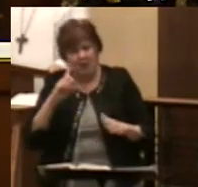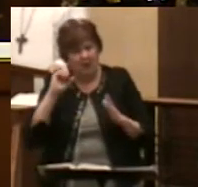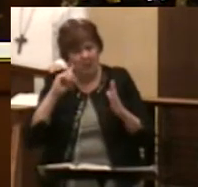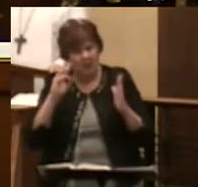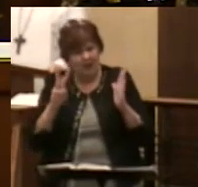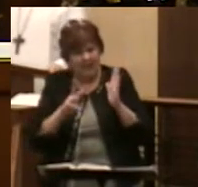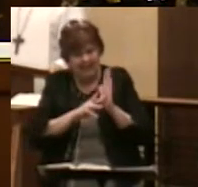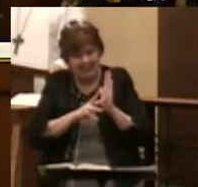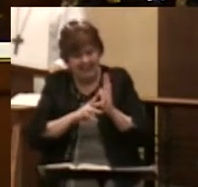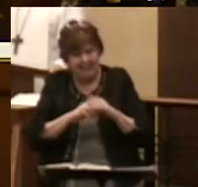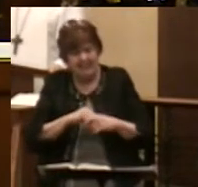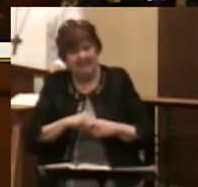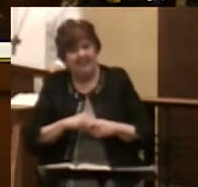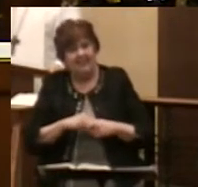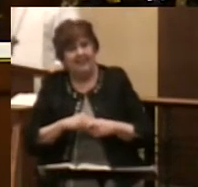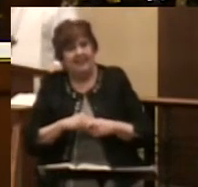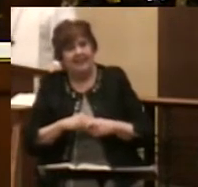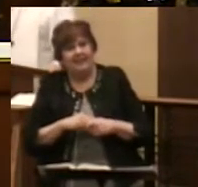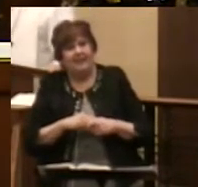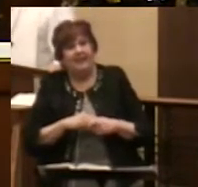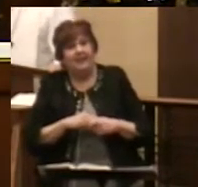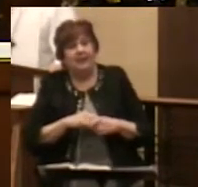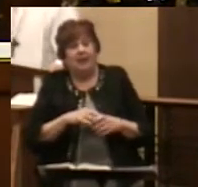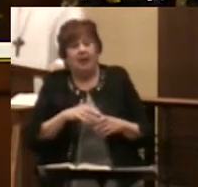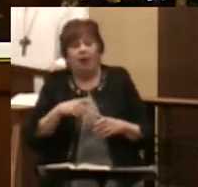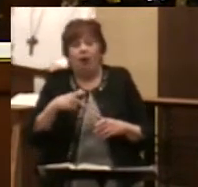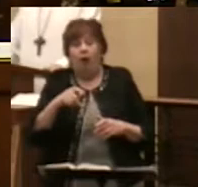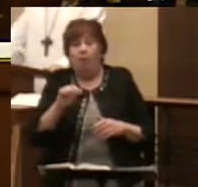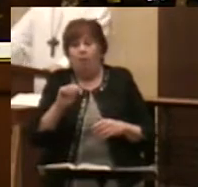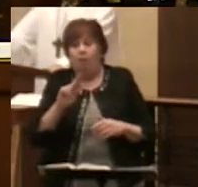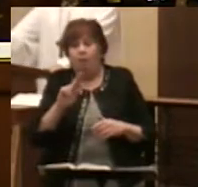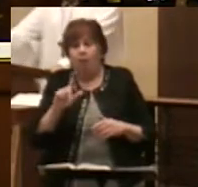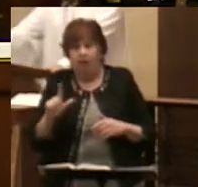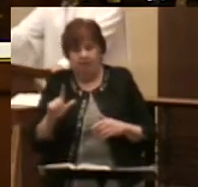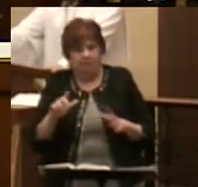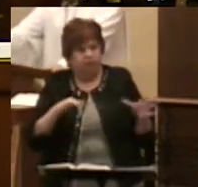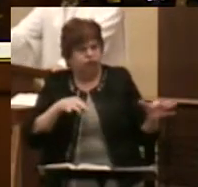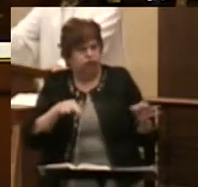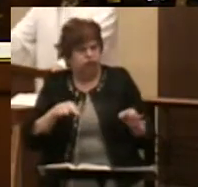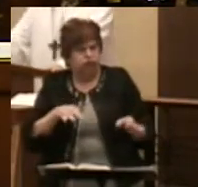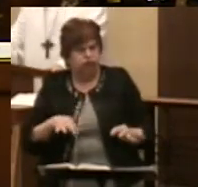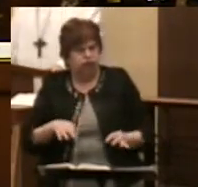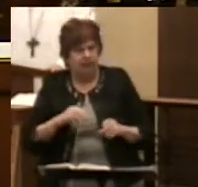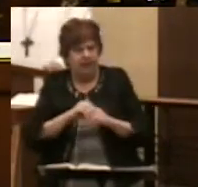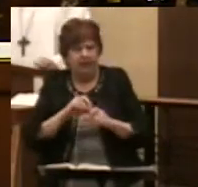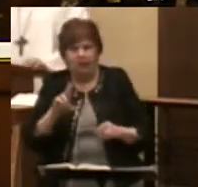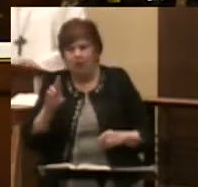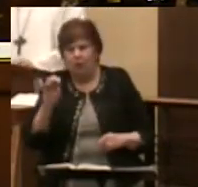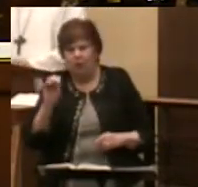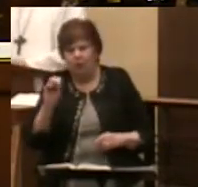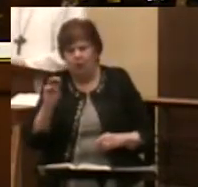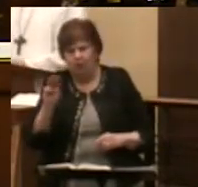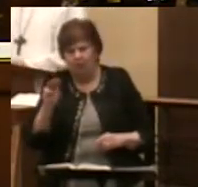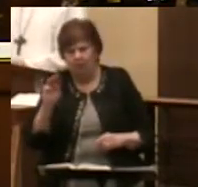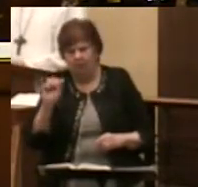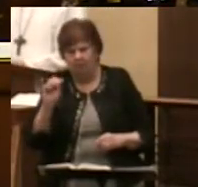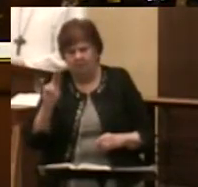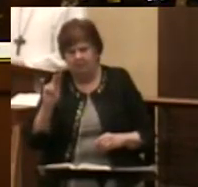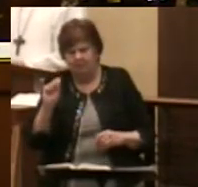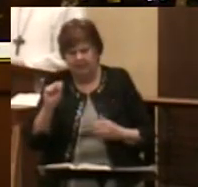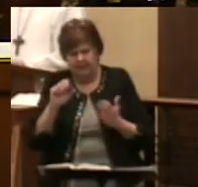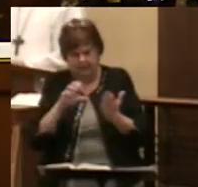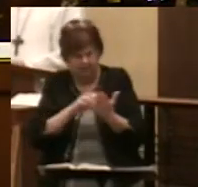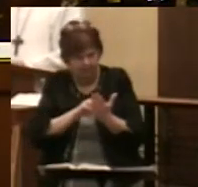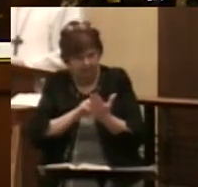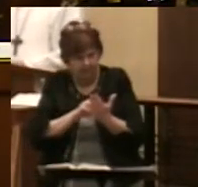But Paul makes a description in Romans, and here we get a little more of our small catechism teaching on baptism. Paul